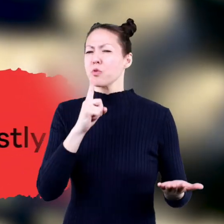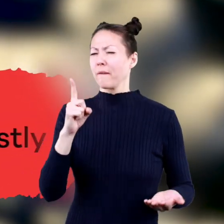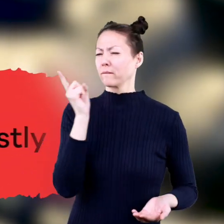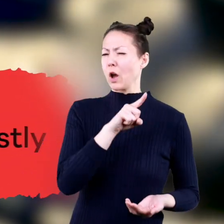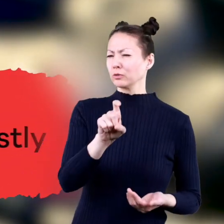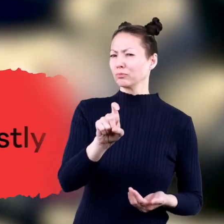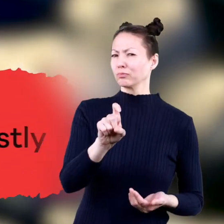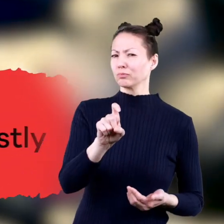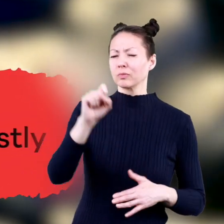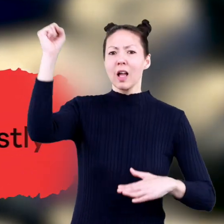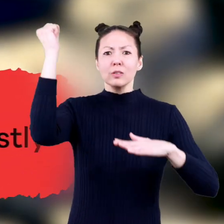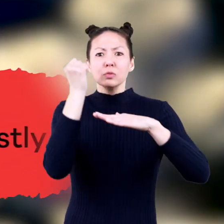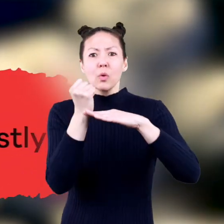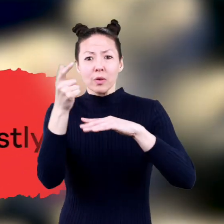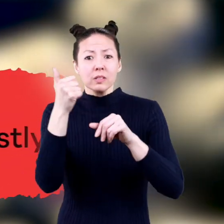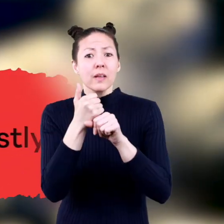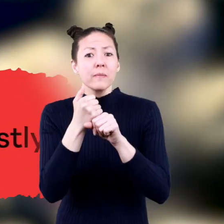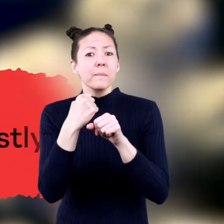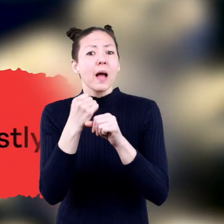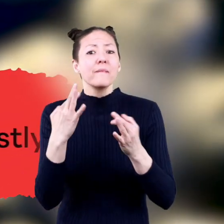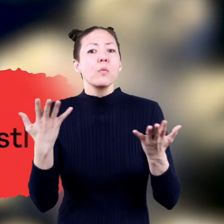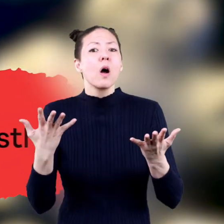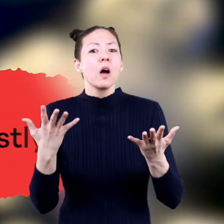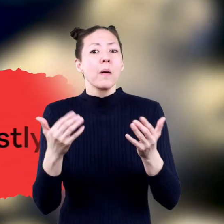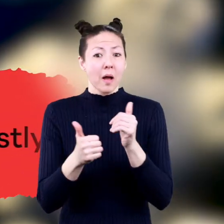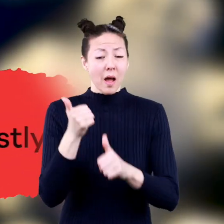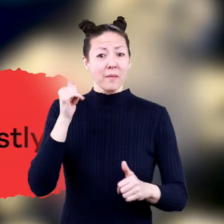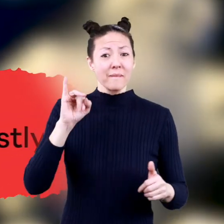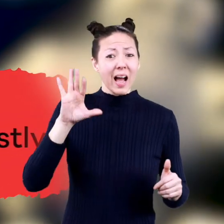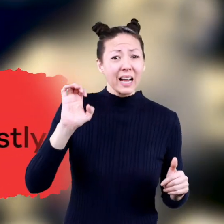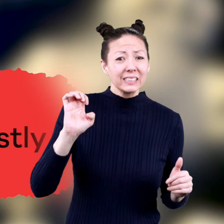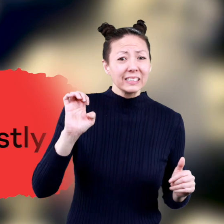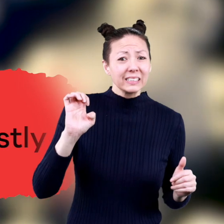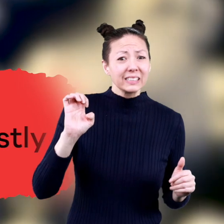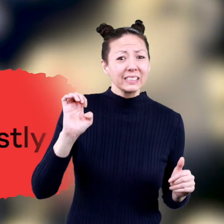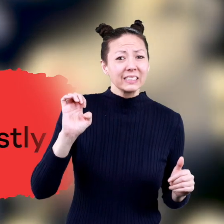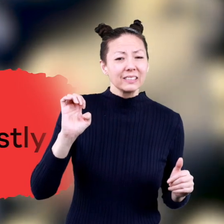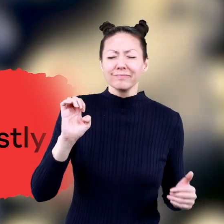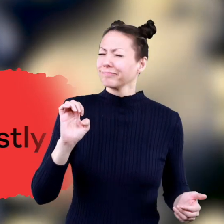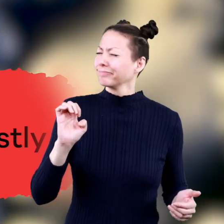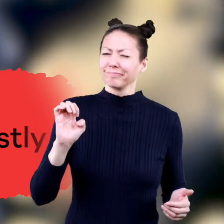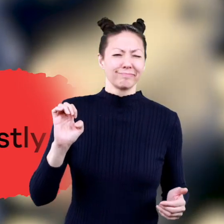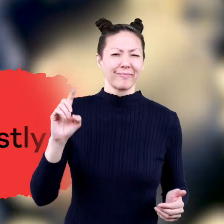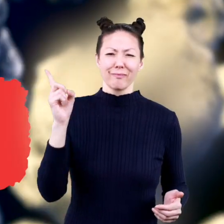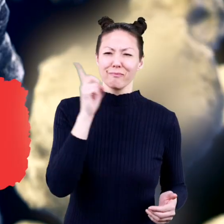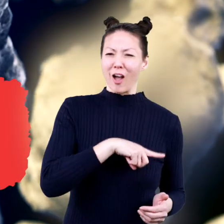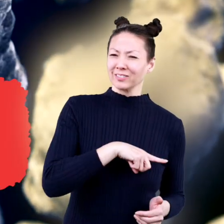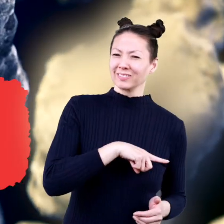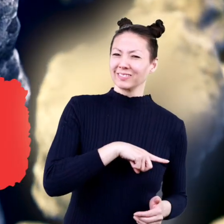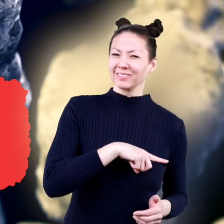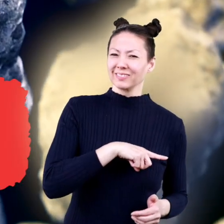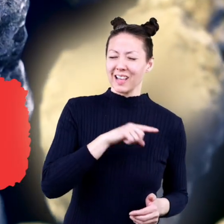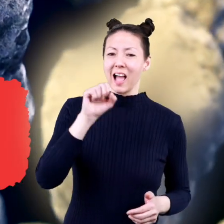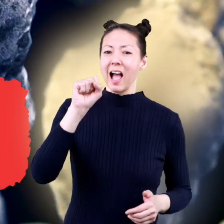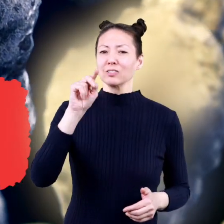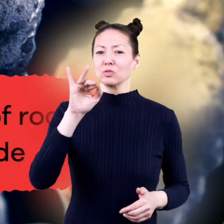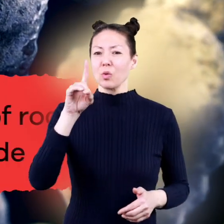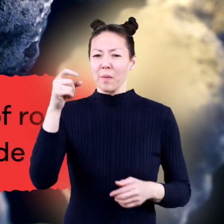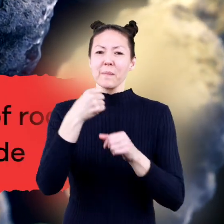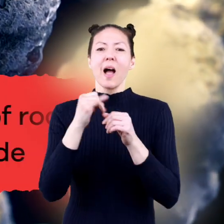True or false? Asteroids are made mostly out of ice. False!